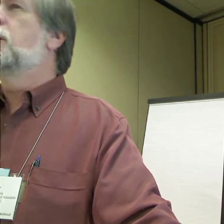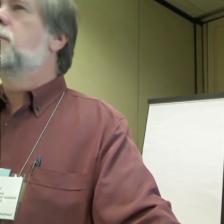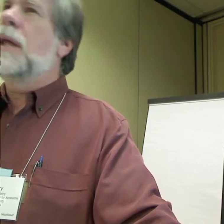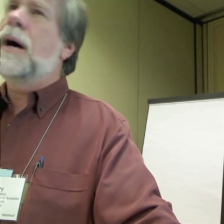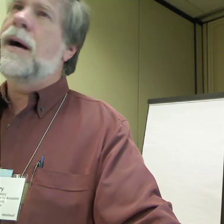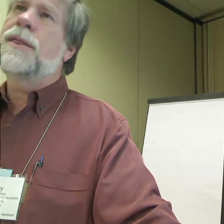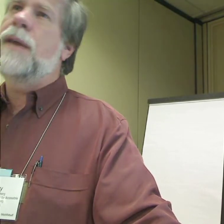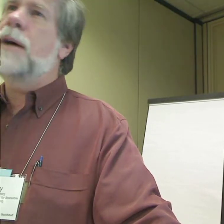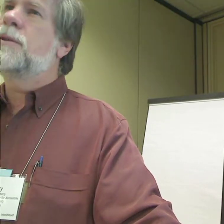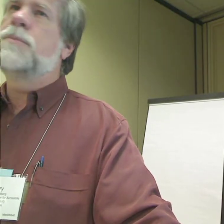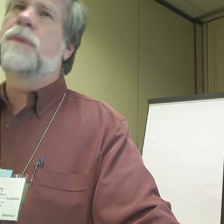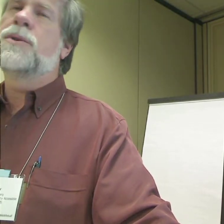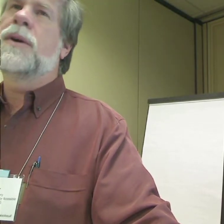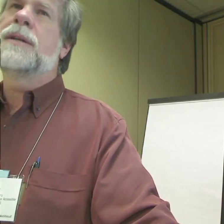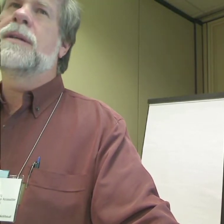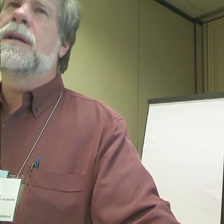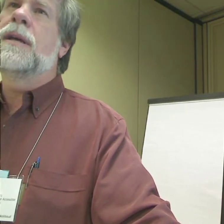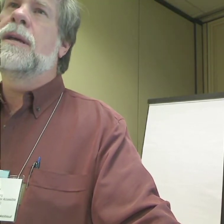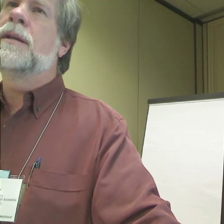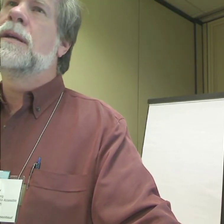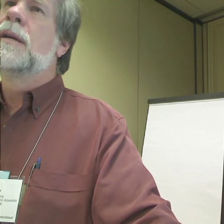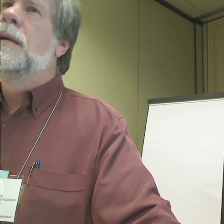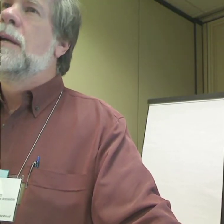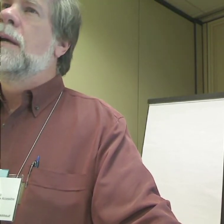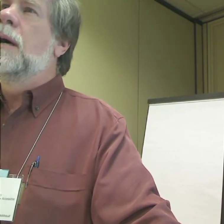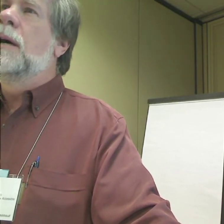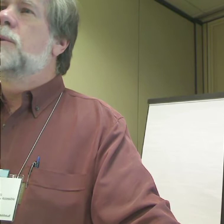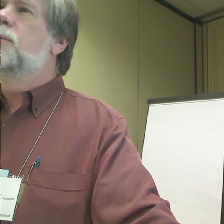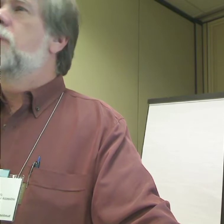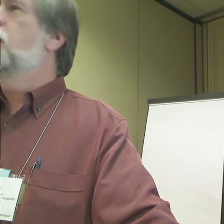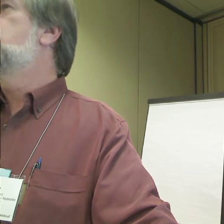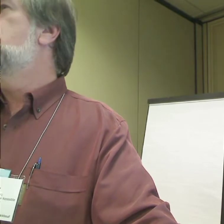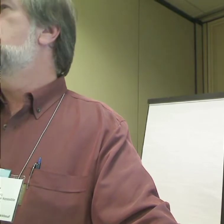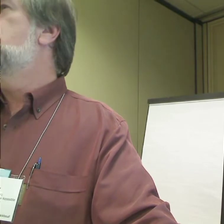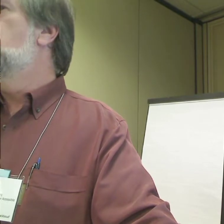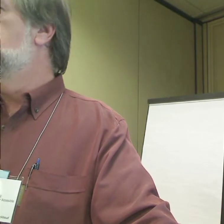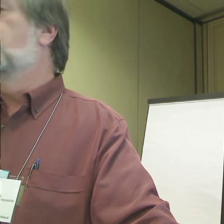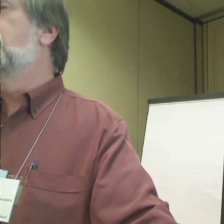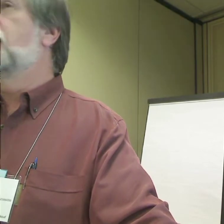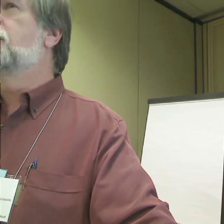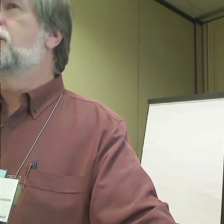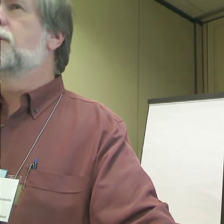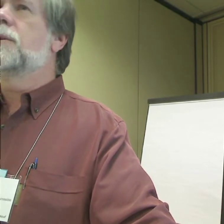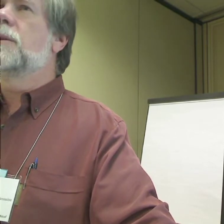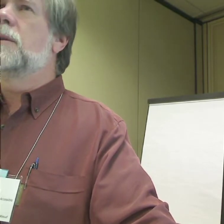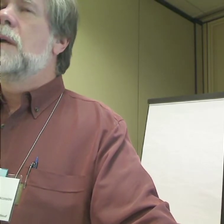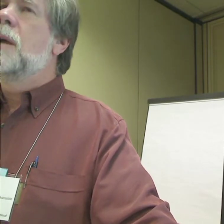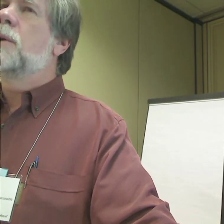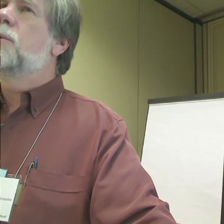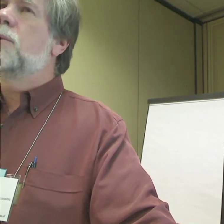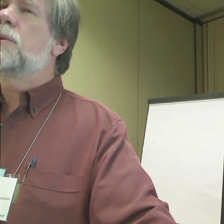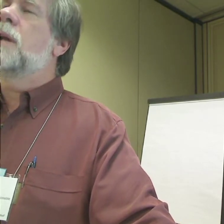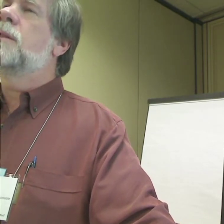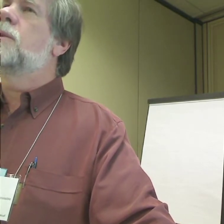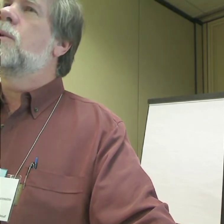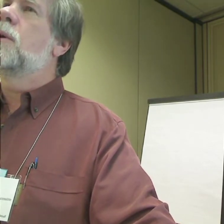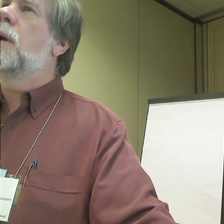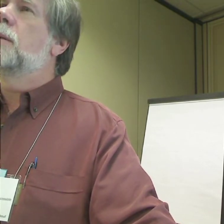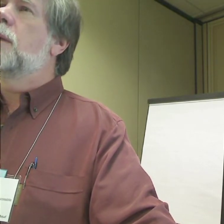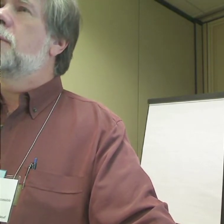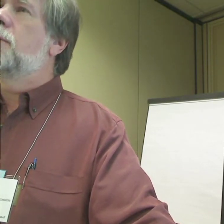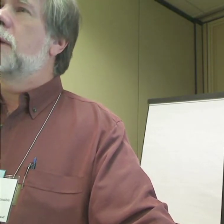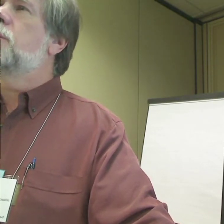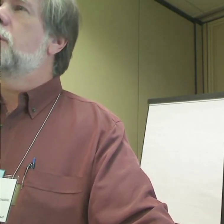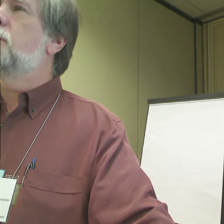Lines around the block, thousands of people trying to get in. It was very social, very controversial. But as soon as you got in the